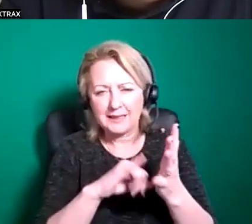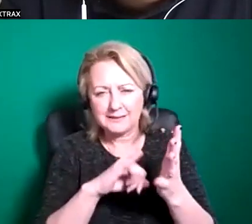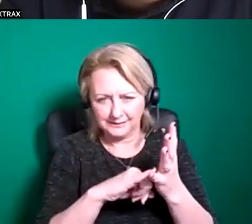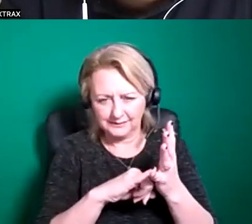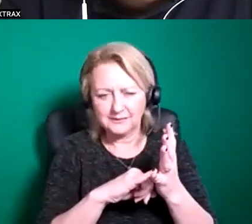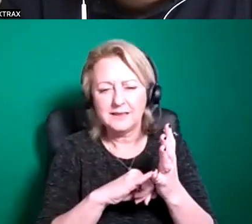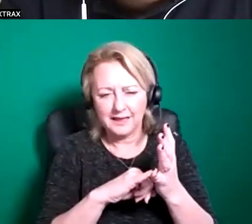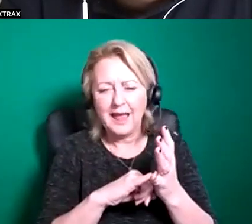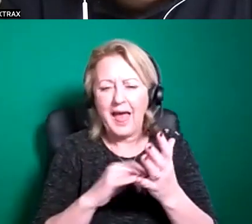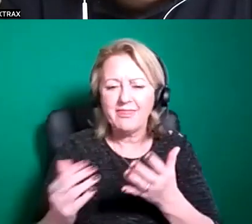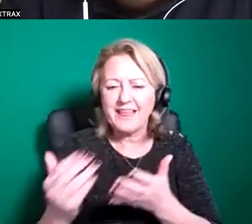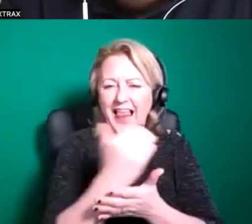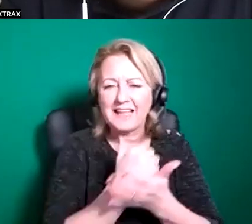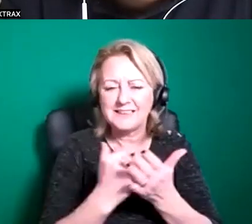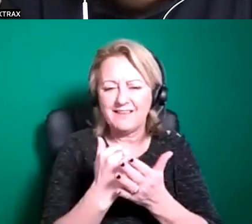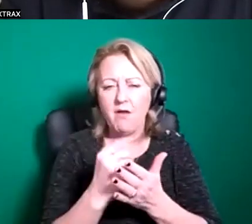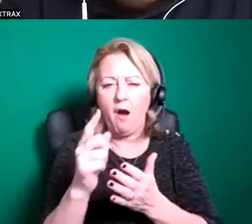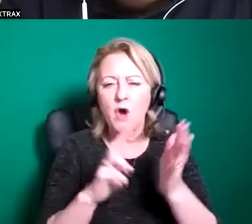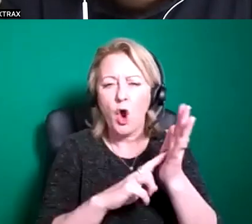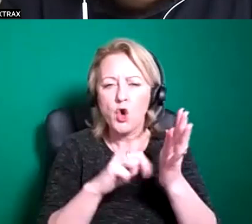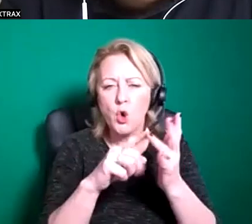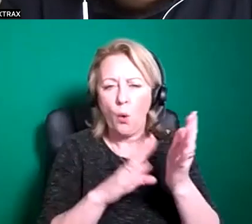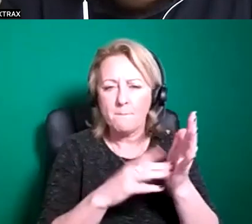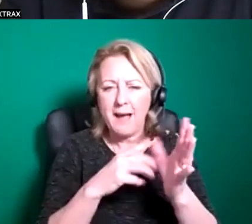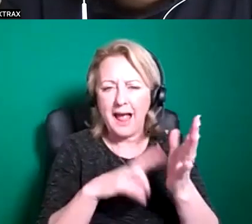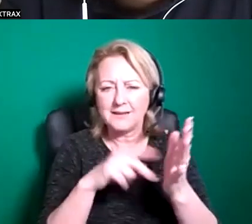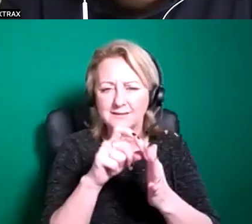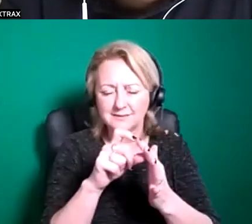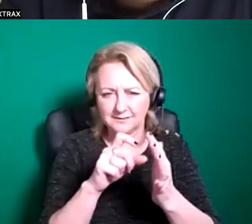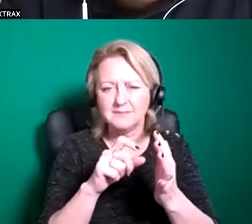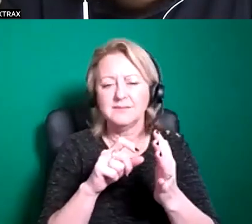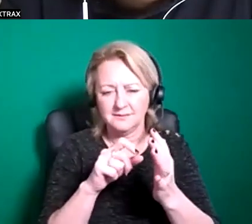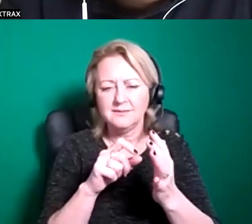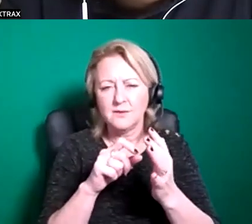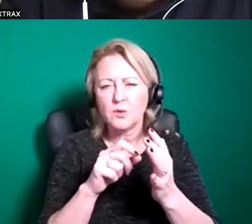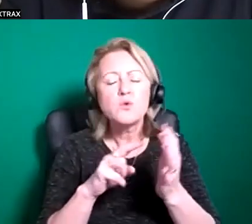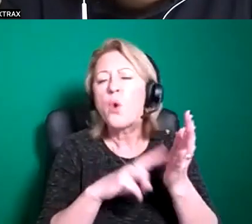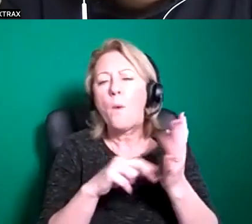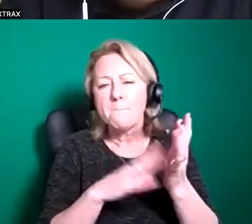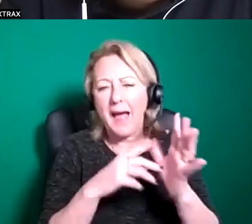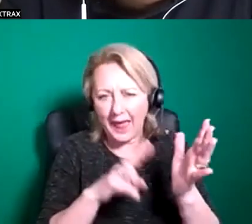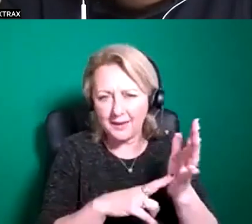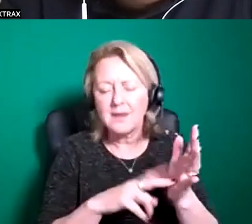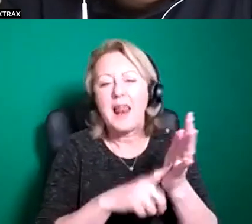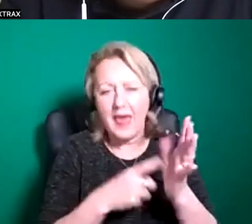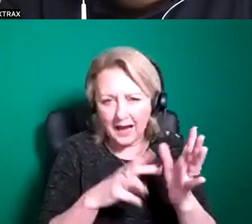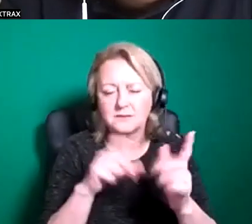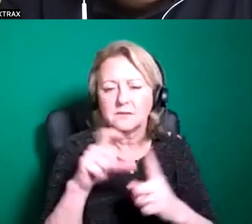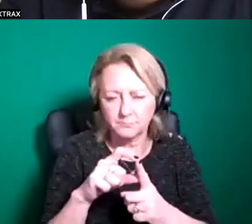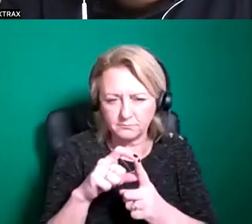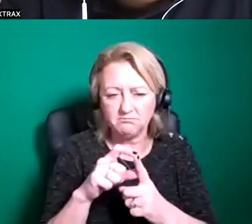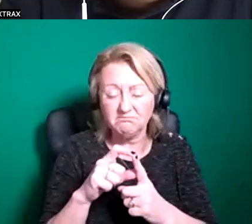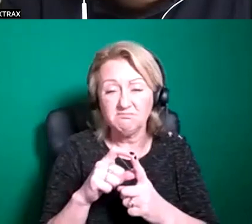no man's land both of those needed no man's then was seven meter um rig that we put up